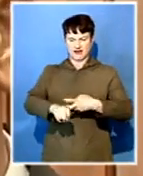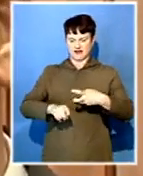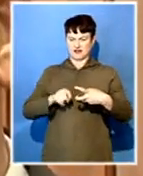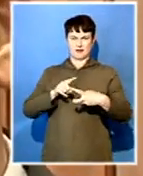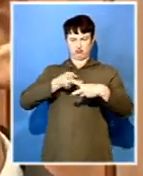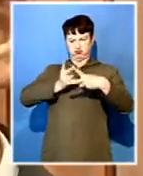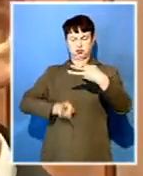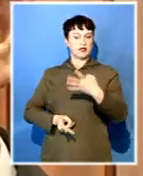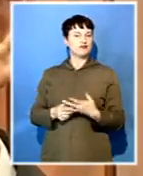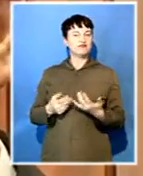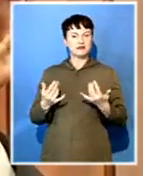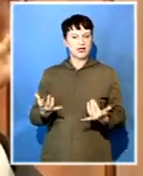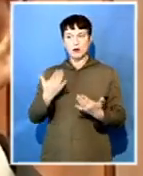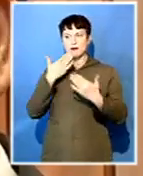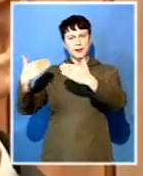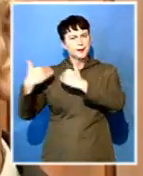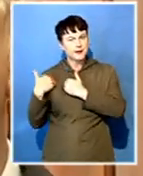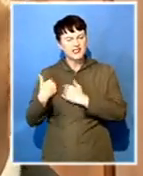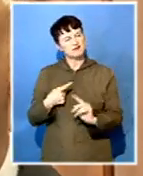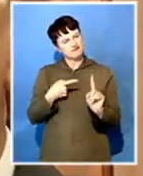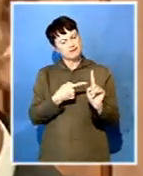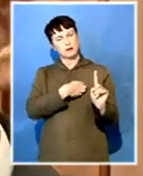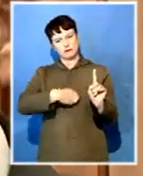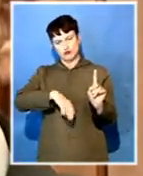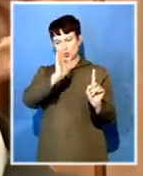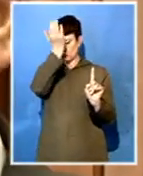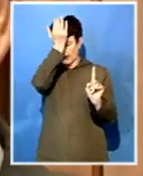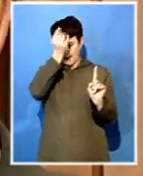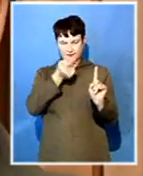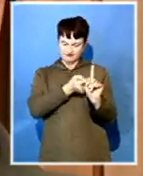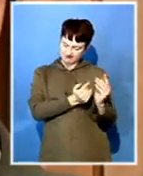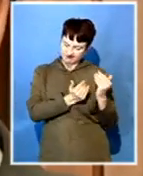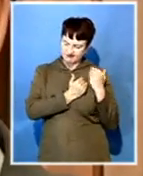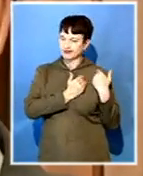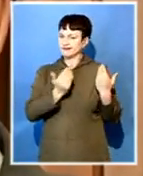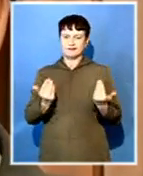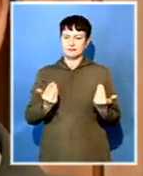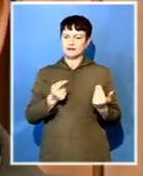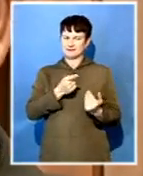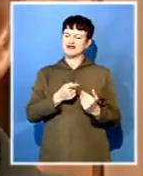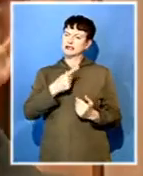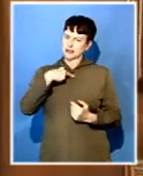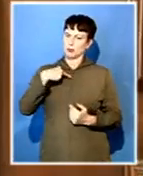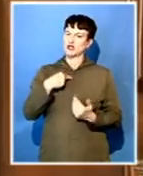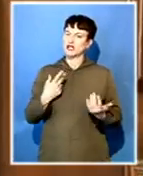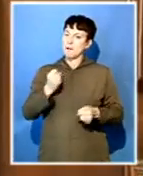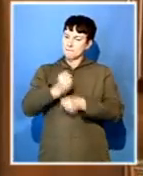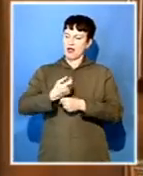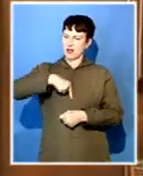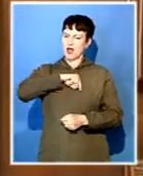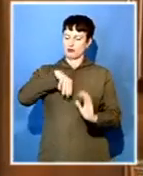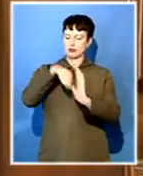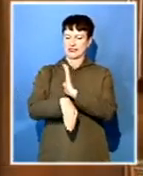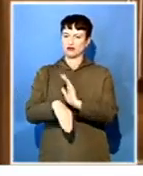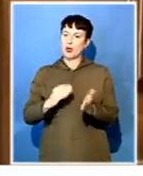must be held accountable for this disappointing growth figure and the fact that we are now facing a recession. All of